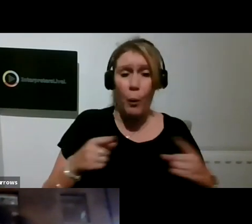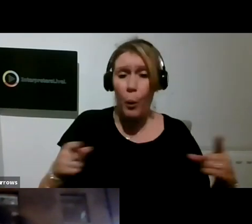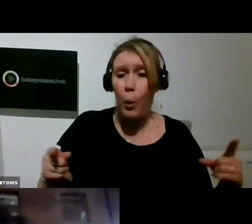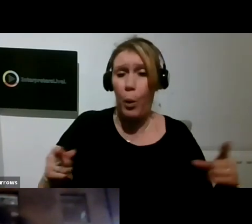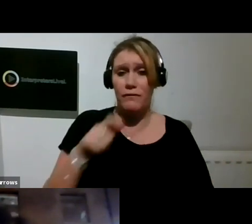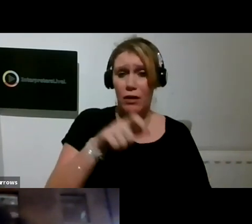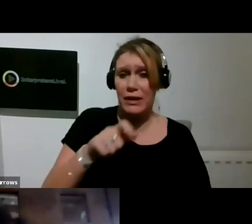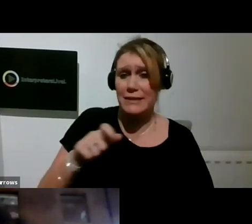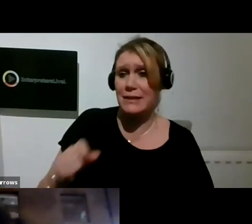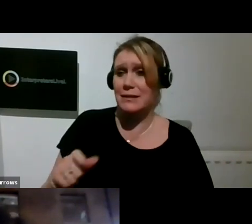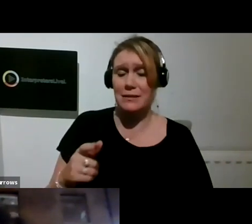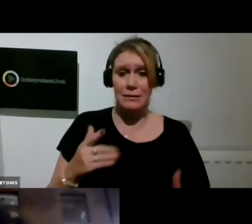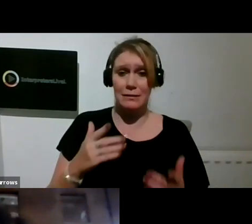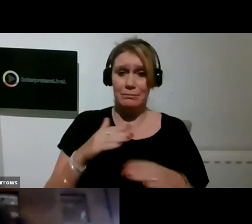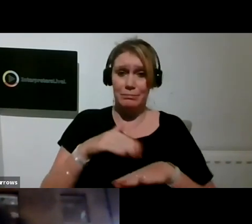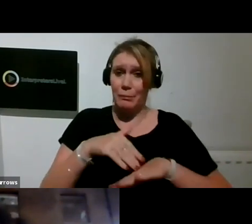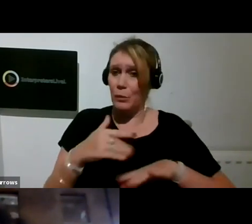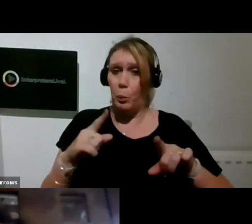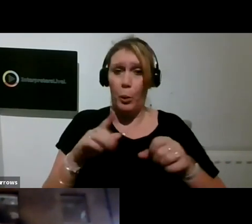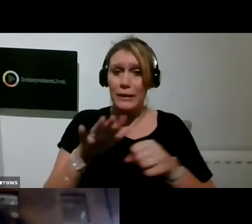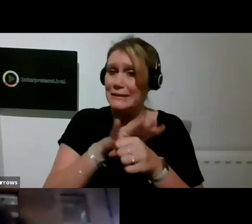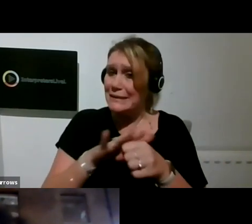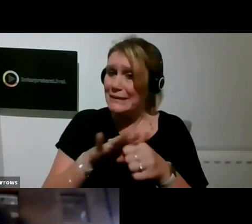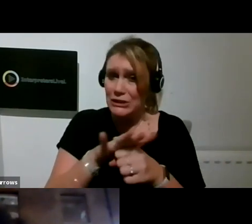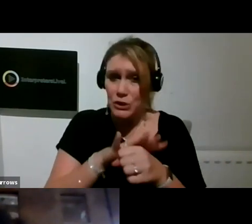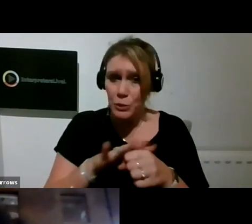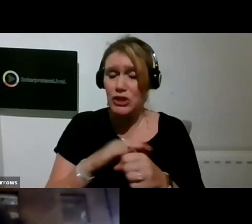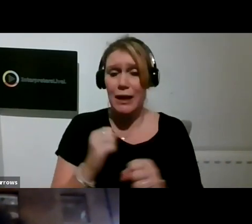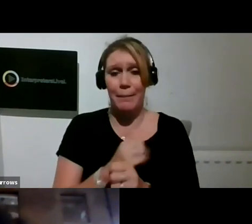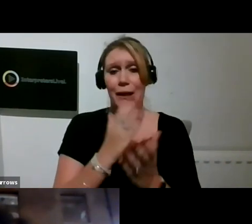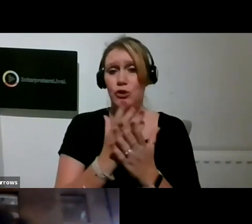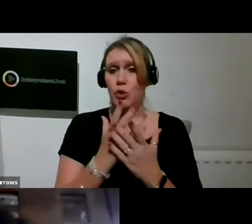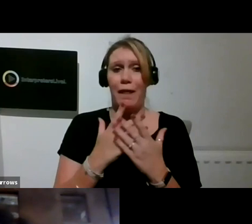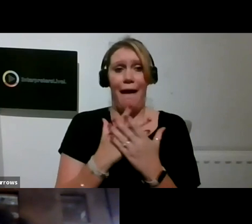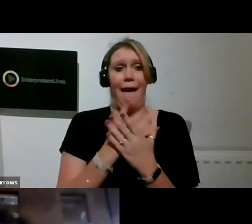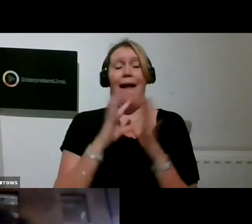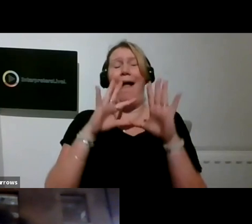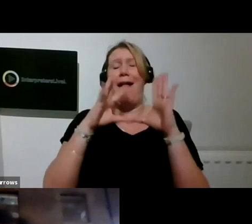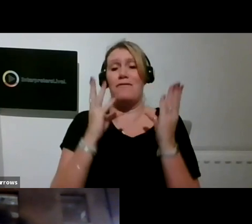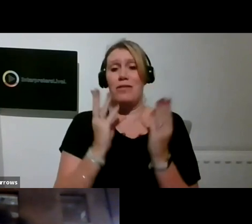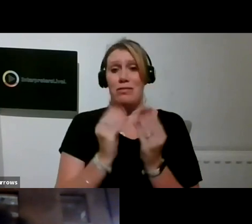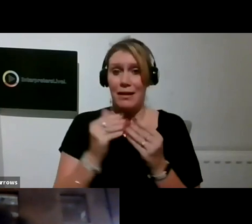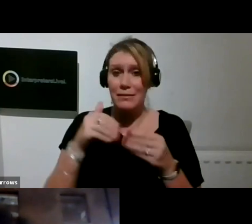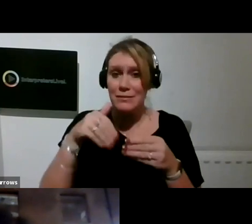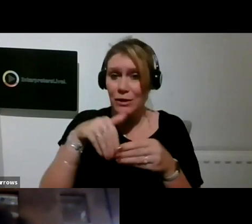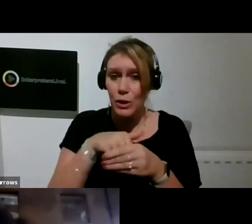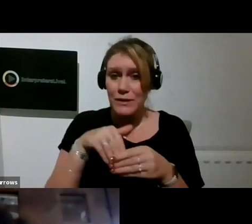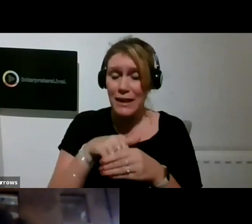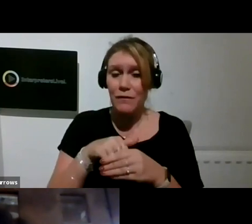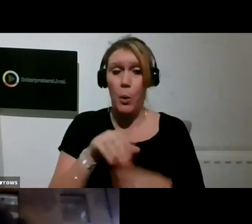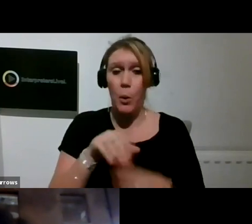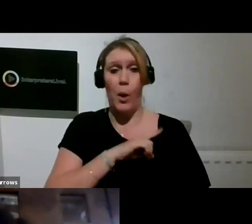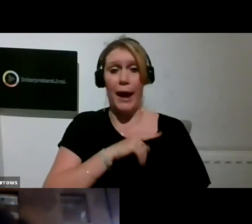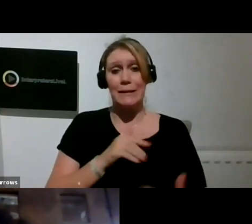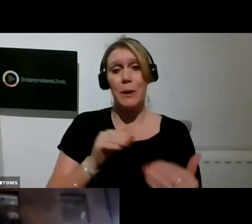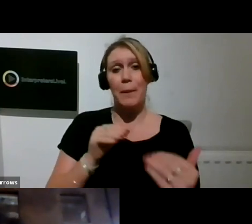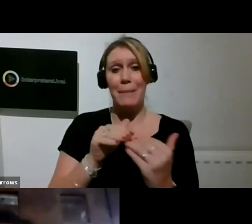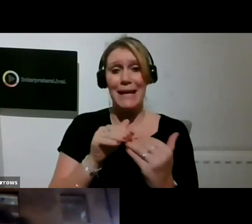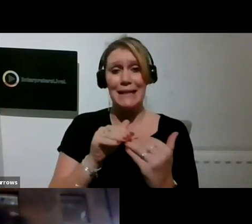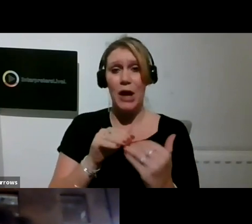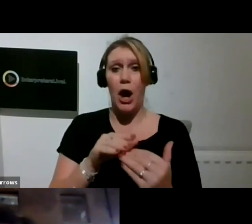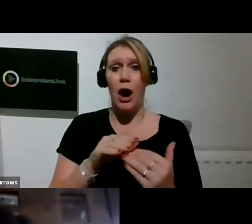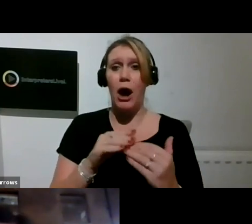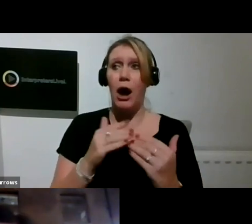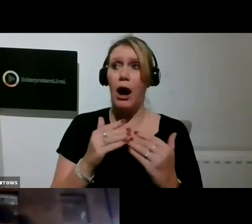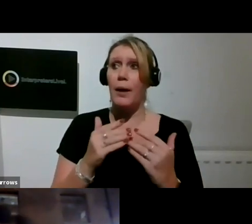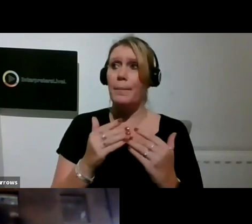themselves in and ensuring that it's inclusive to meet our equality and diversity requirements, not just